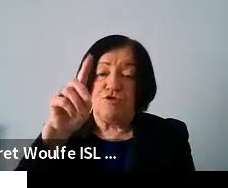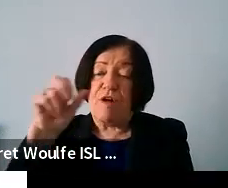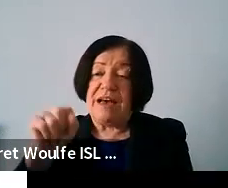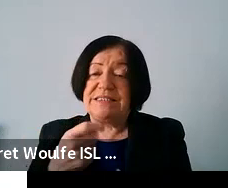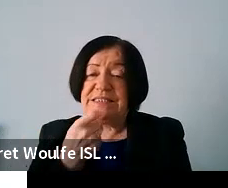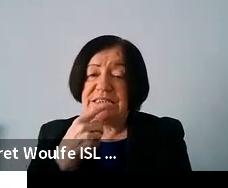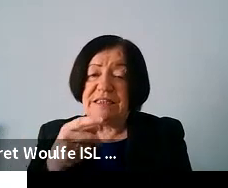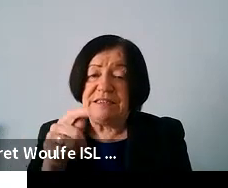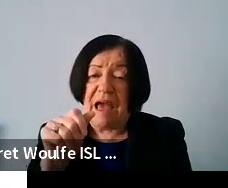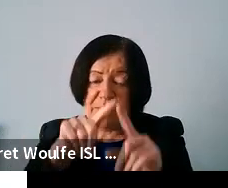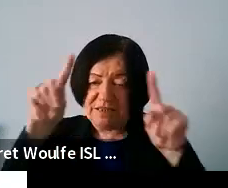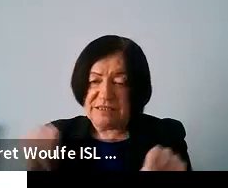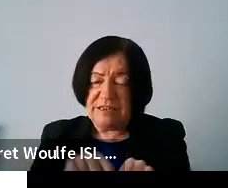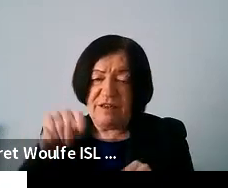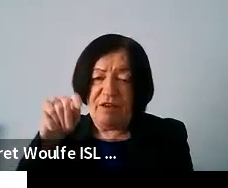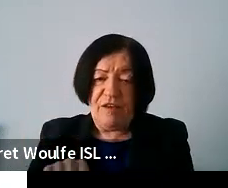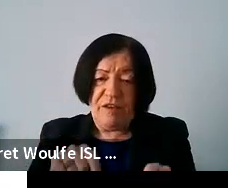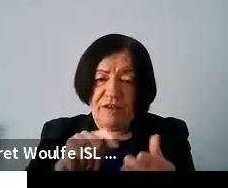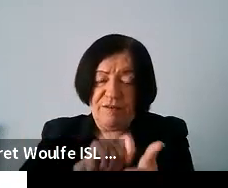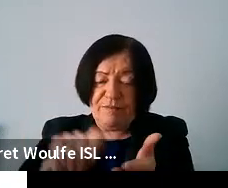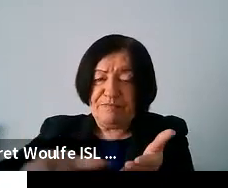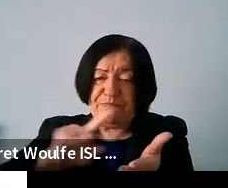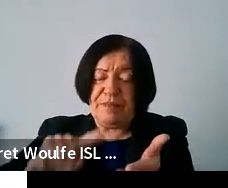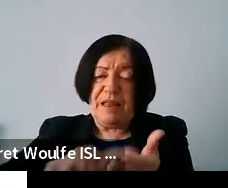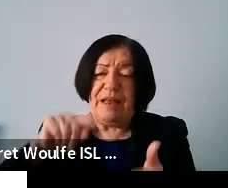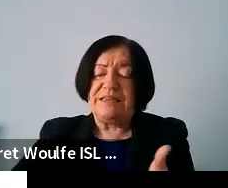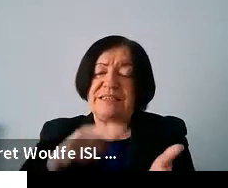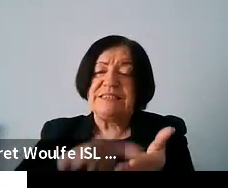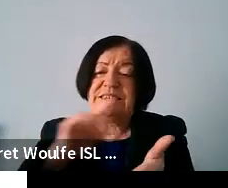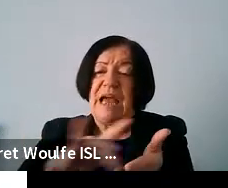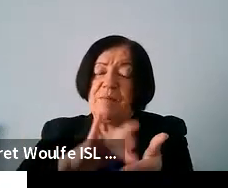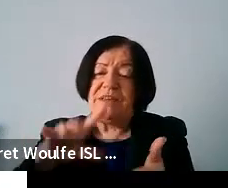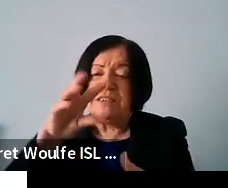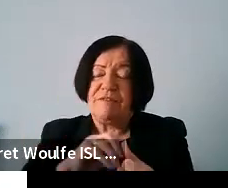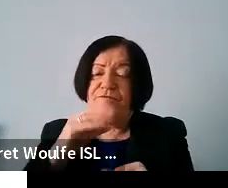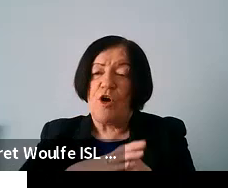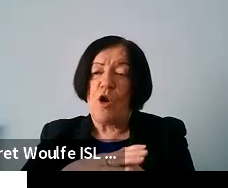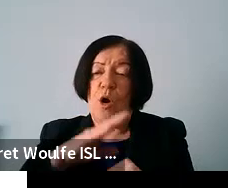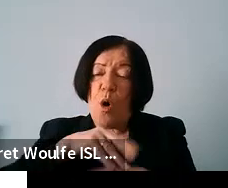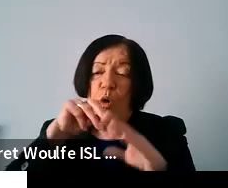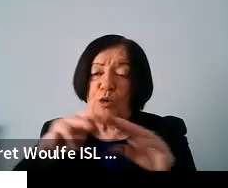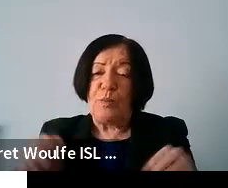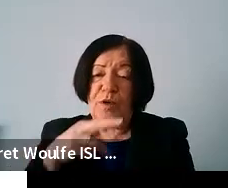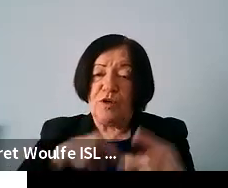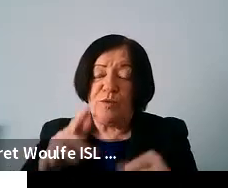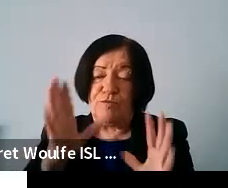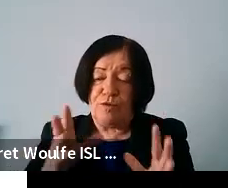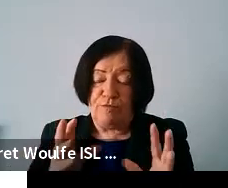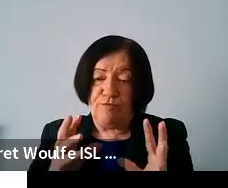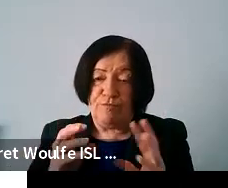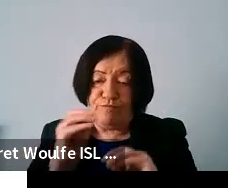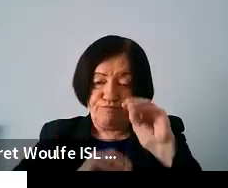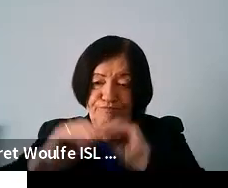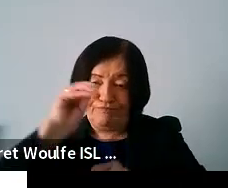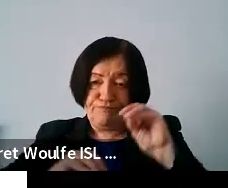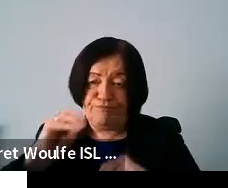it's owned by a company linked to the french post office and it's a tablet specially designed for older people it comes pre-loaded with um